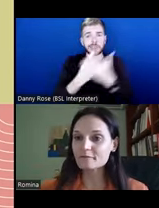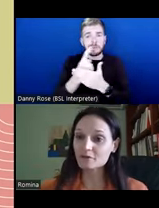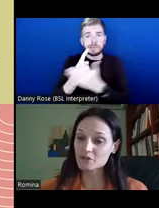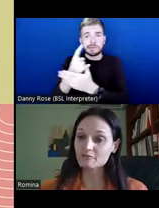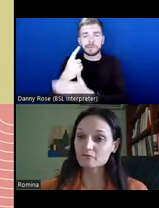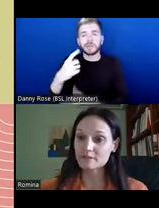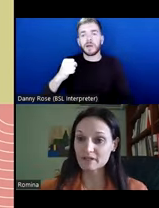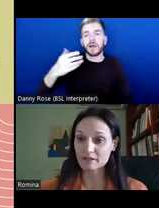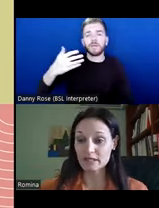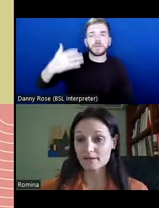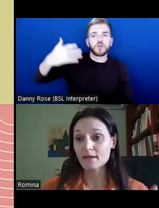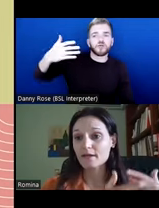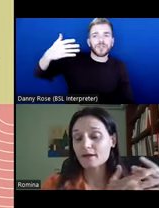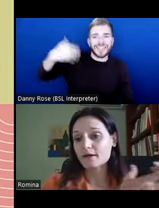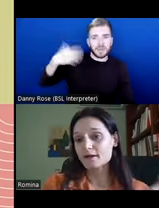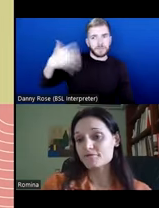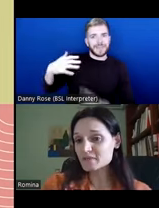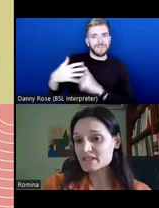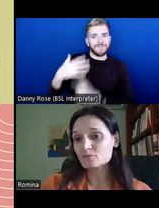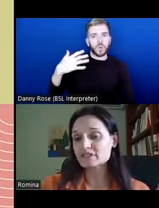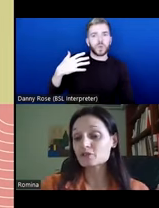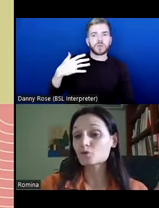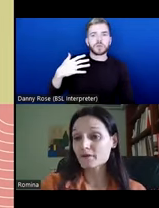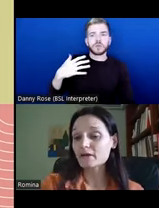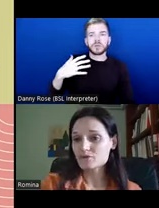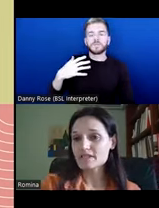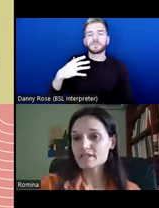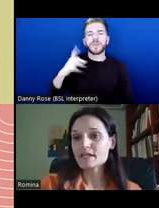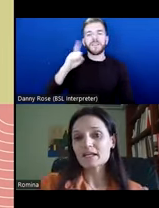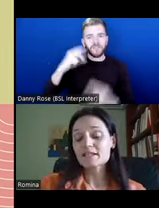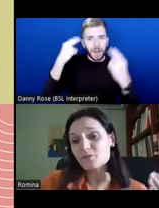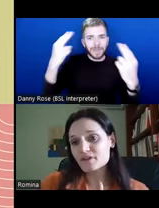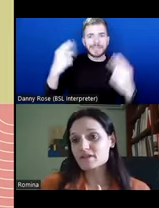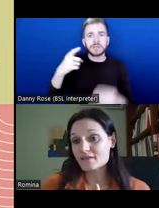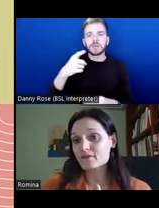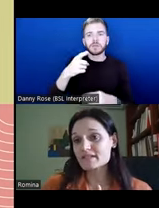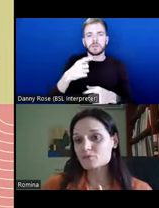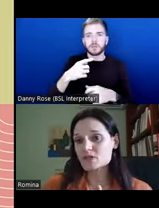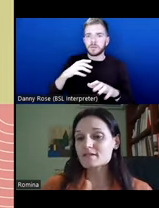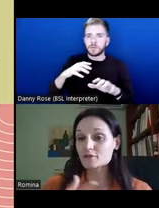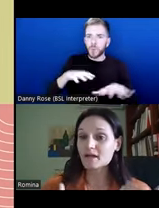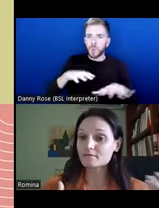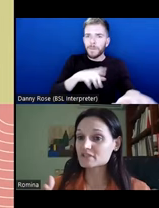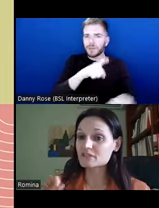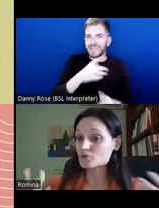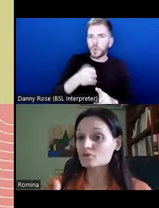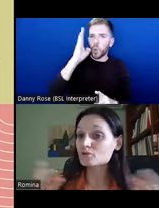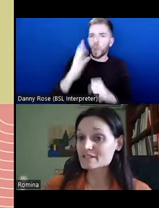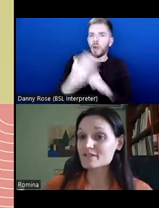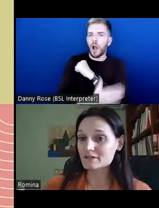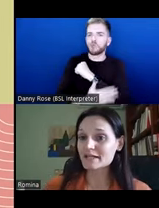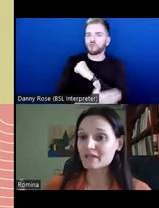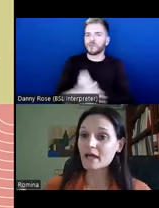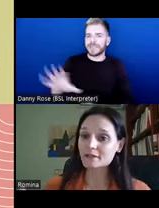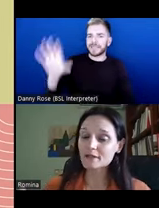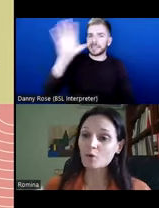have been very much influenced by the feminist movement in northern countries, and some of their assumptions are not, do not